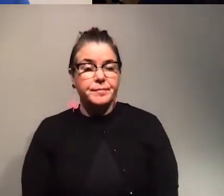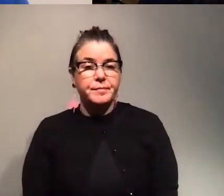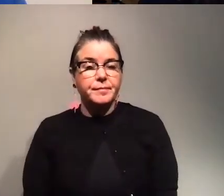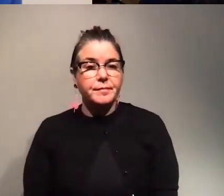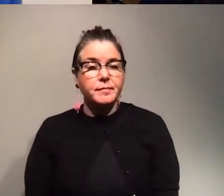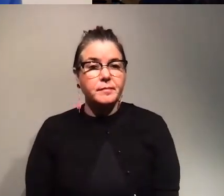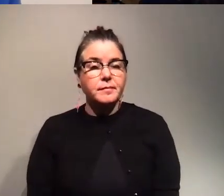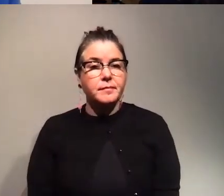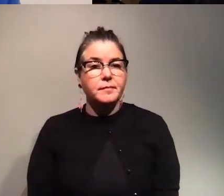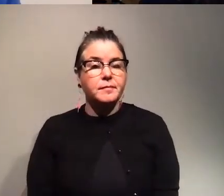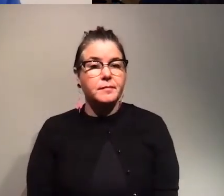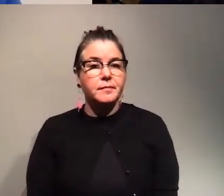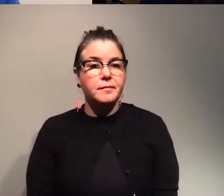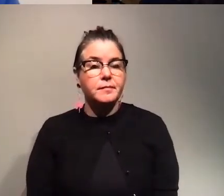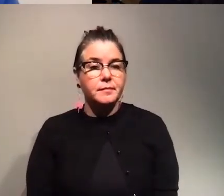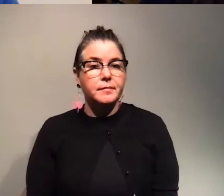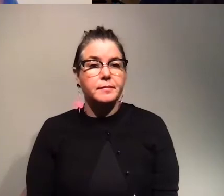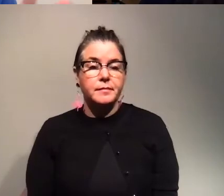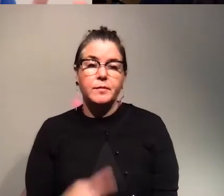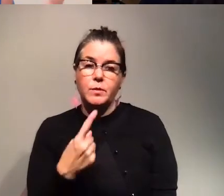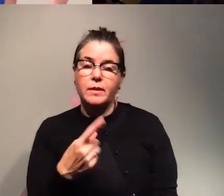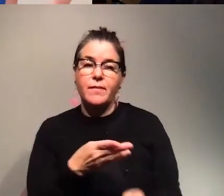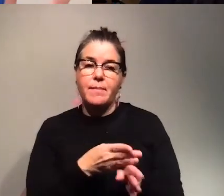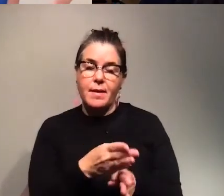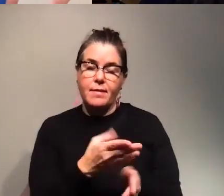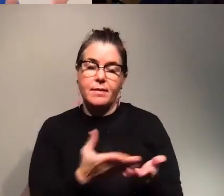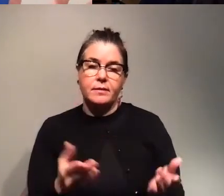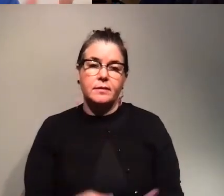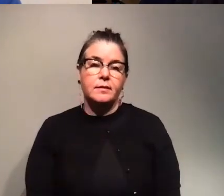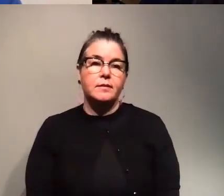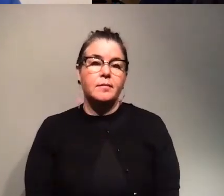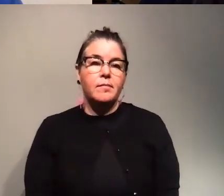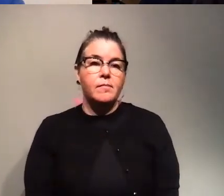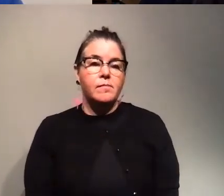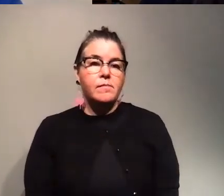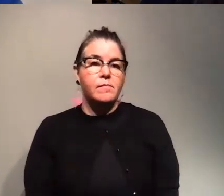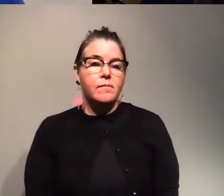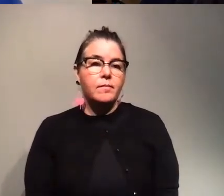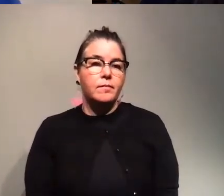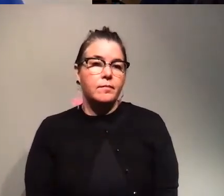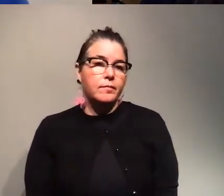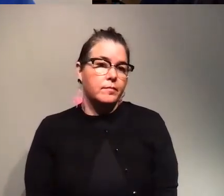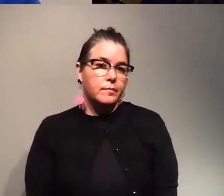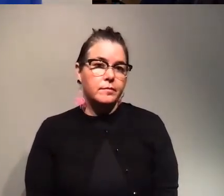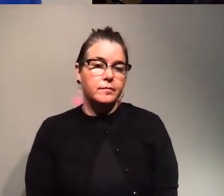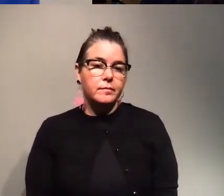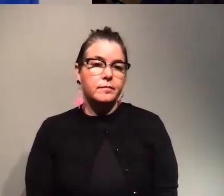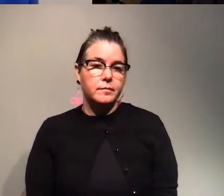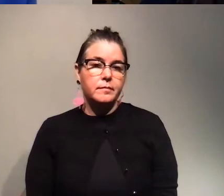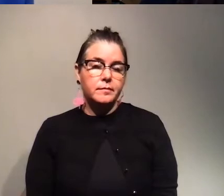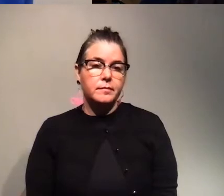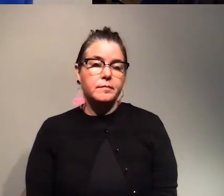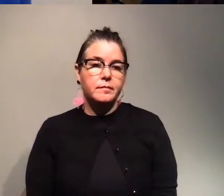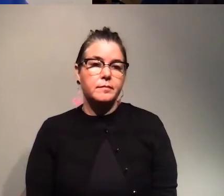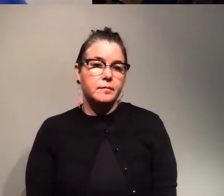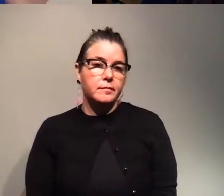yeah so that is one of the main main things and yeah about my field i believe um